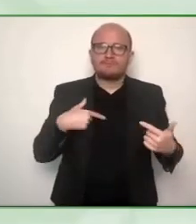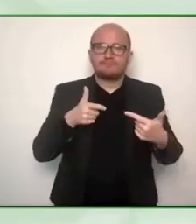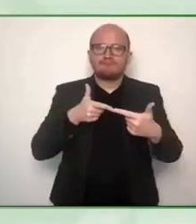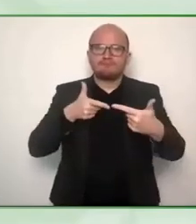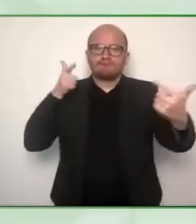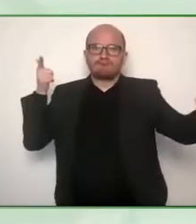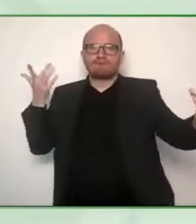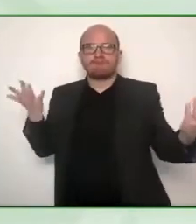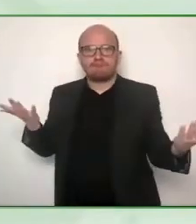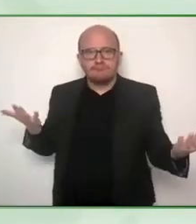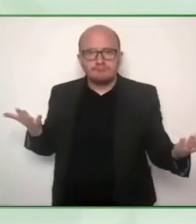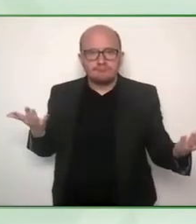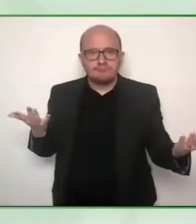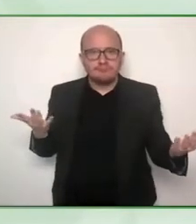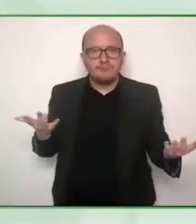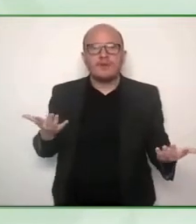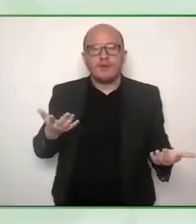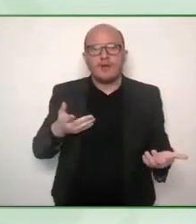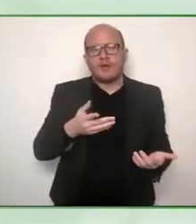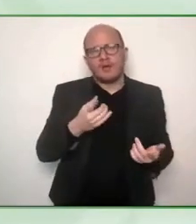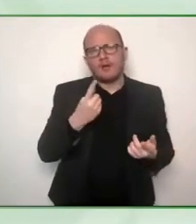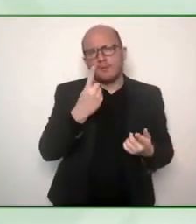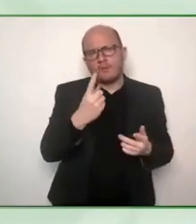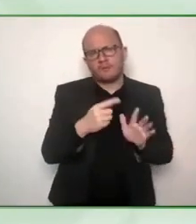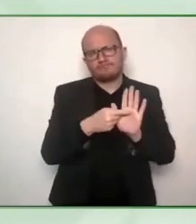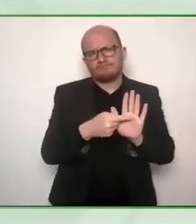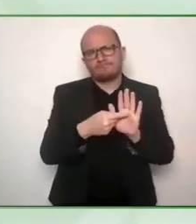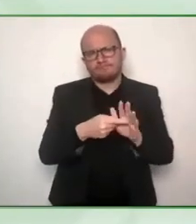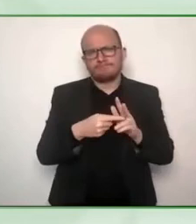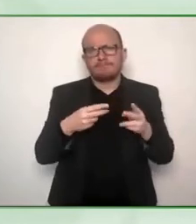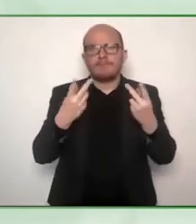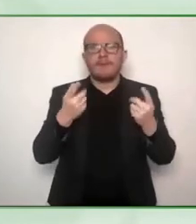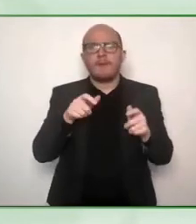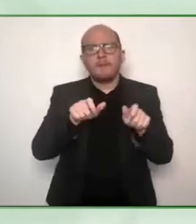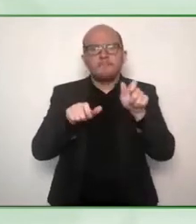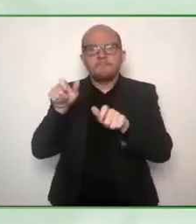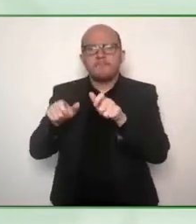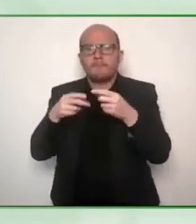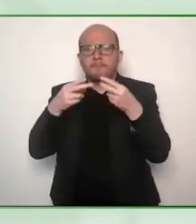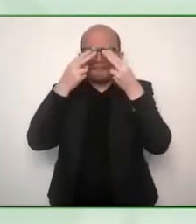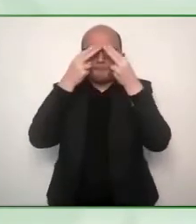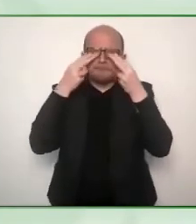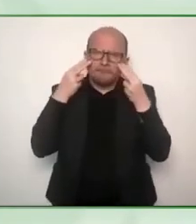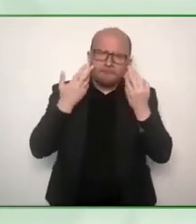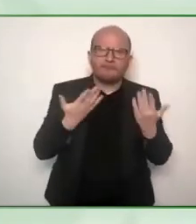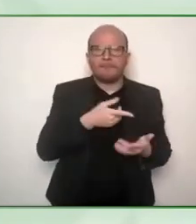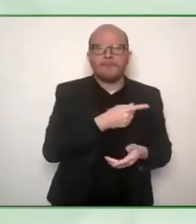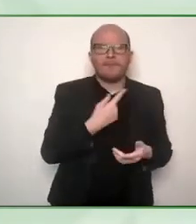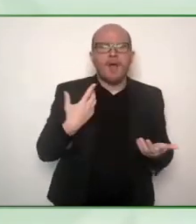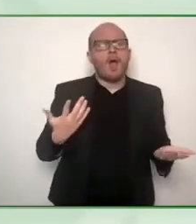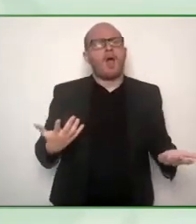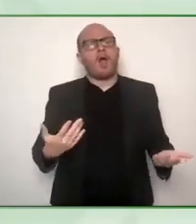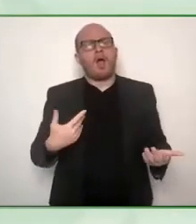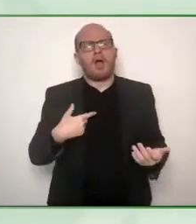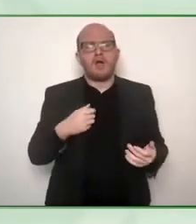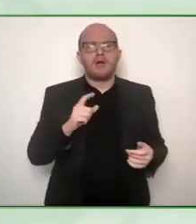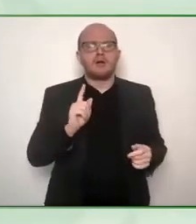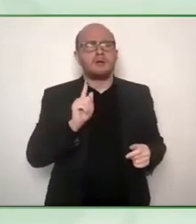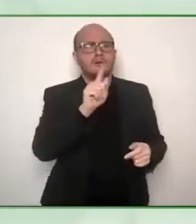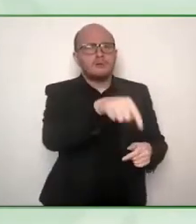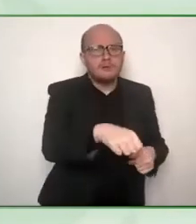work very well from home or I have epilepsy so I don't drive or I have a mental health condition and I need to visit